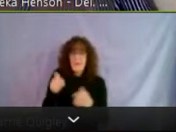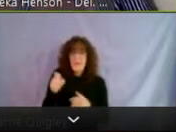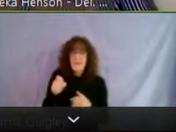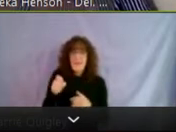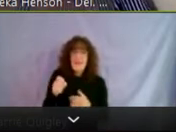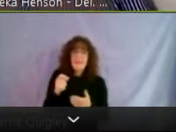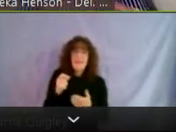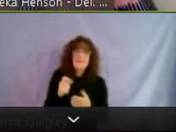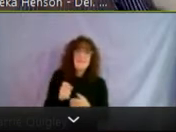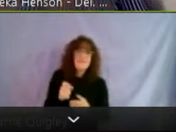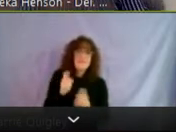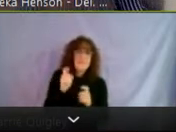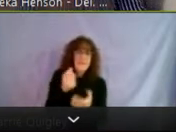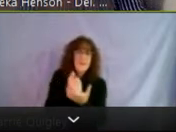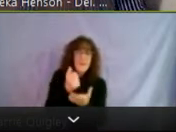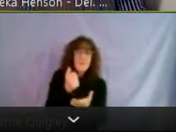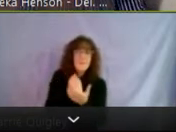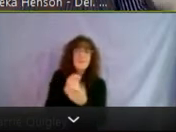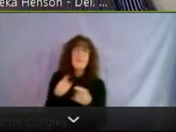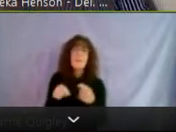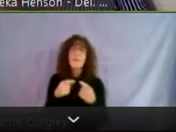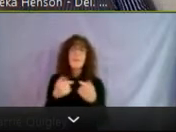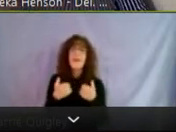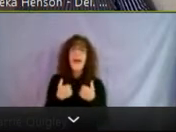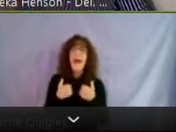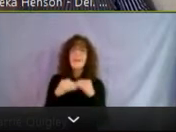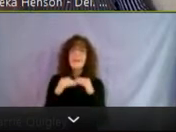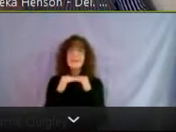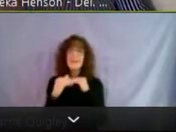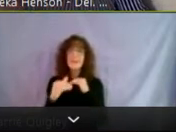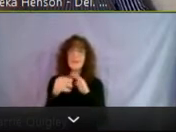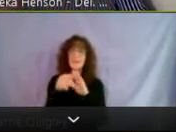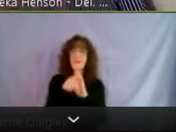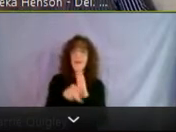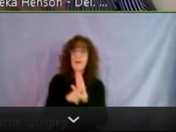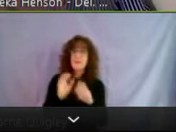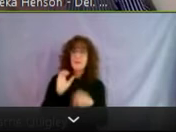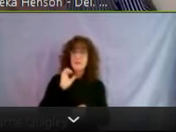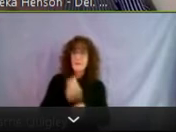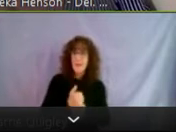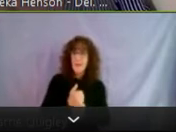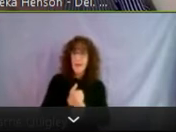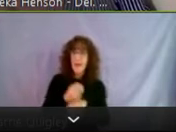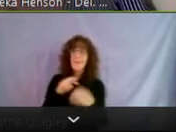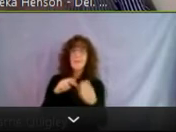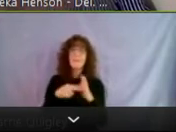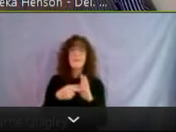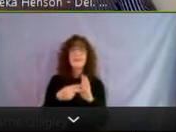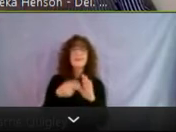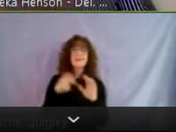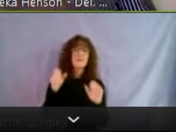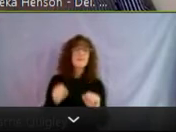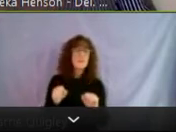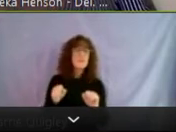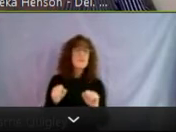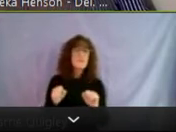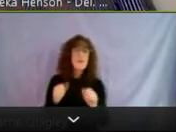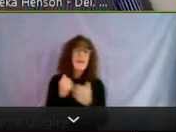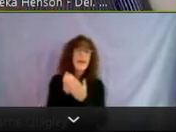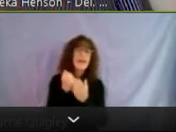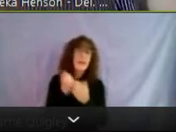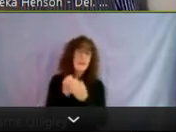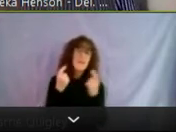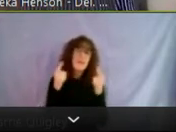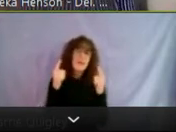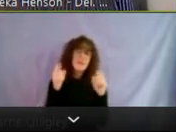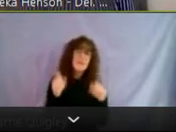assistance perspective. So when we have a piece of stabilization policy in place, it gives us the ability to really be able to help effectively.